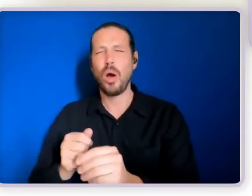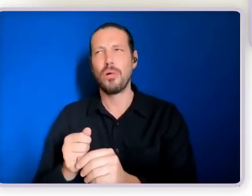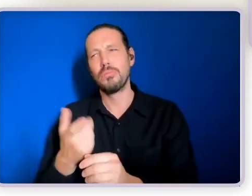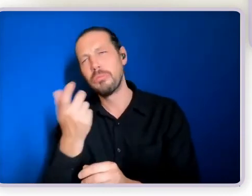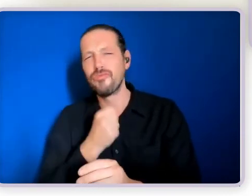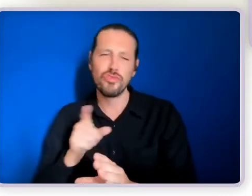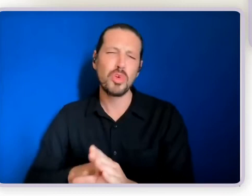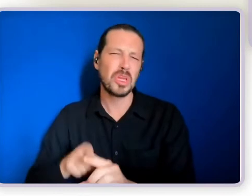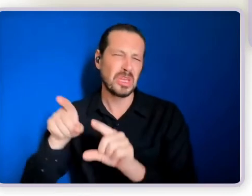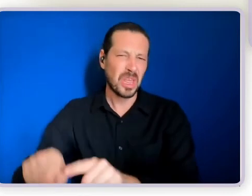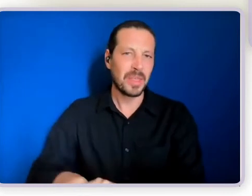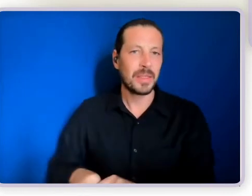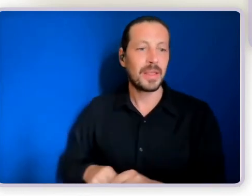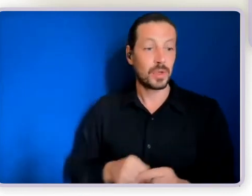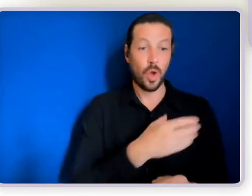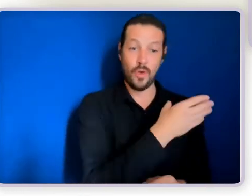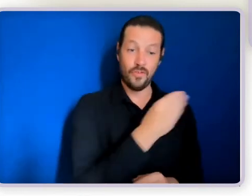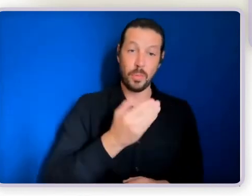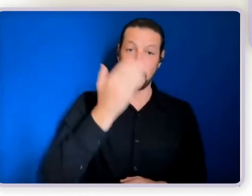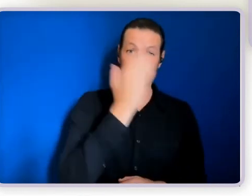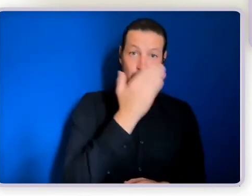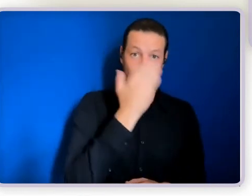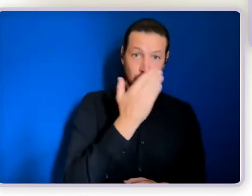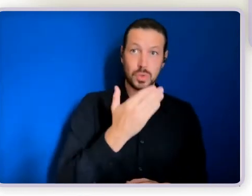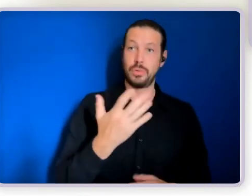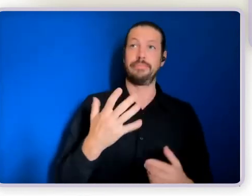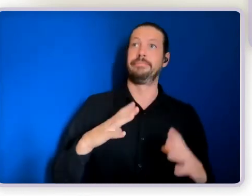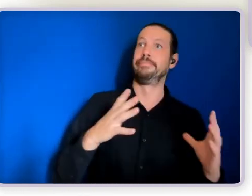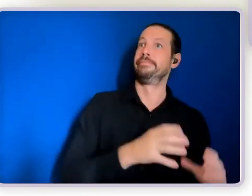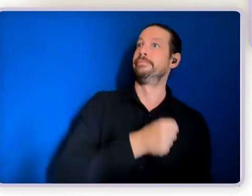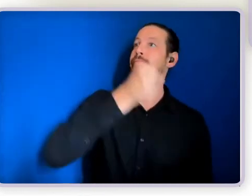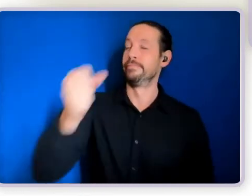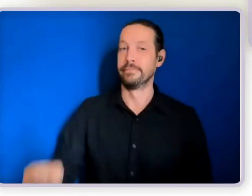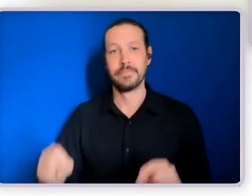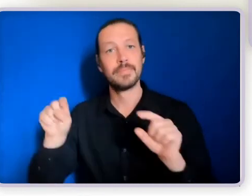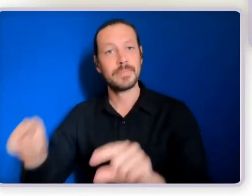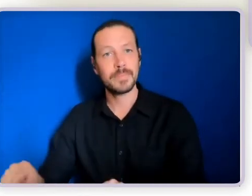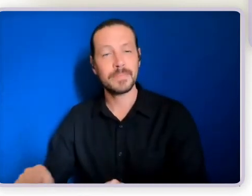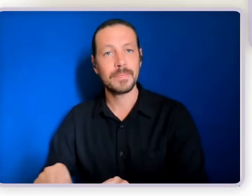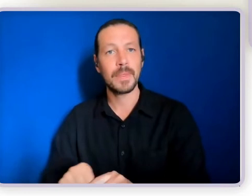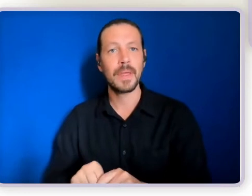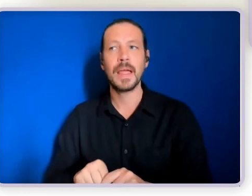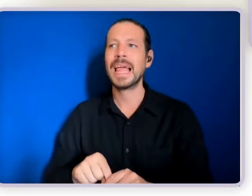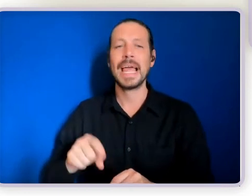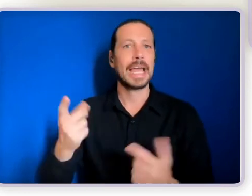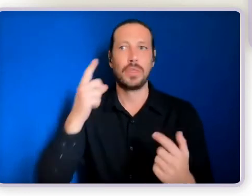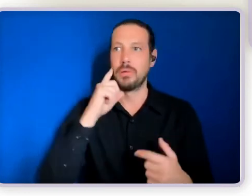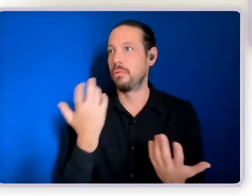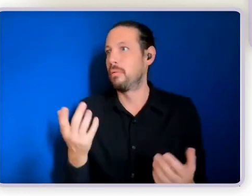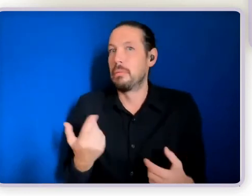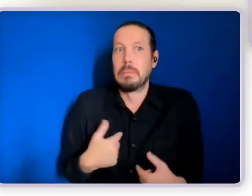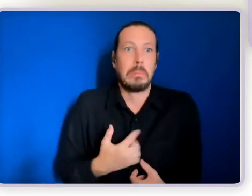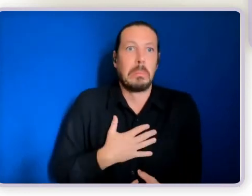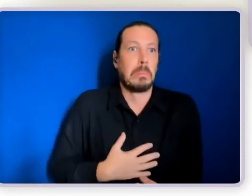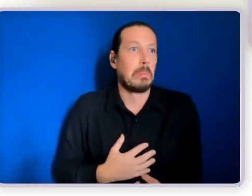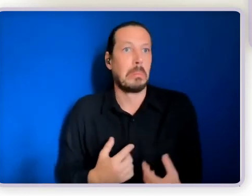out of school that's where he was just funneled into and before his the idea of a circle of support he didn't know any different he was just going